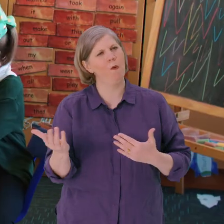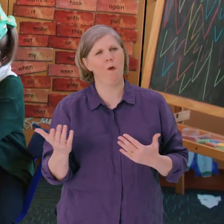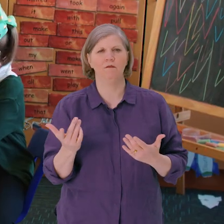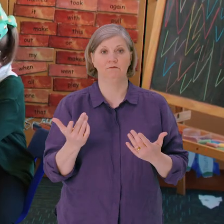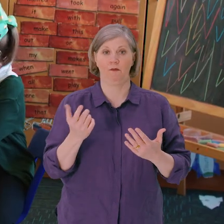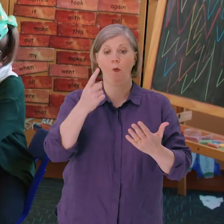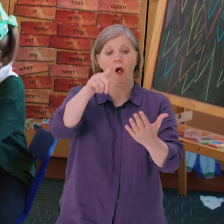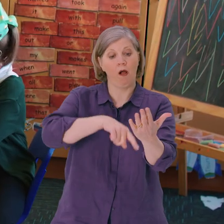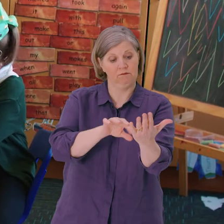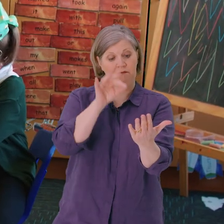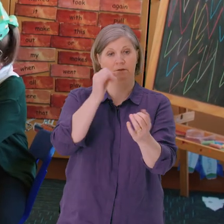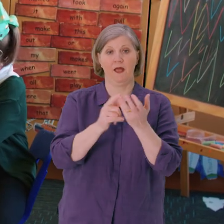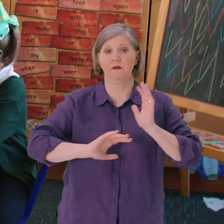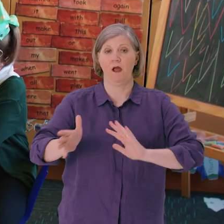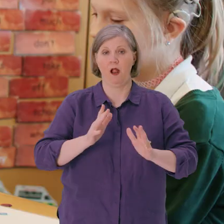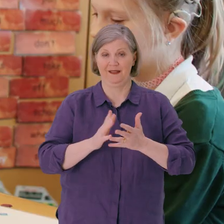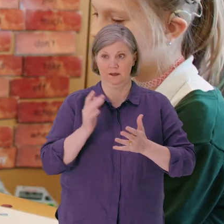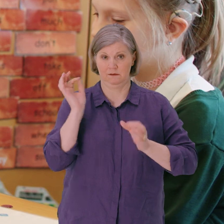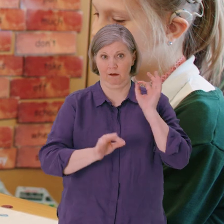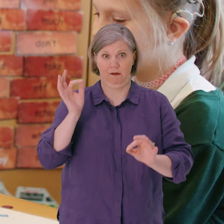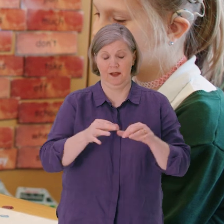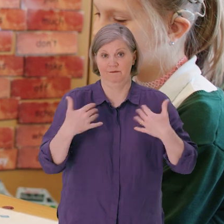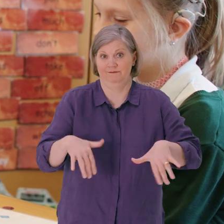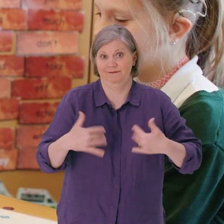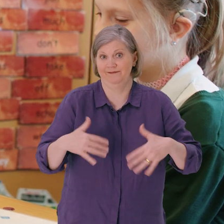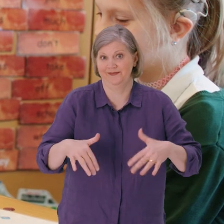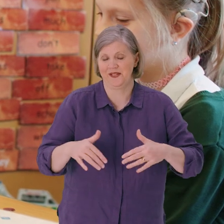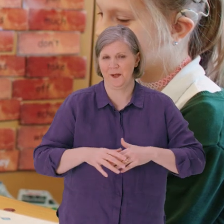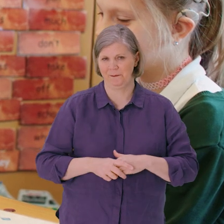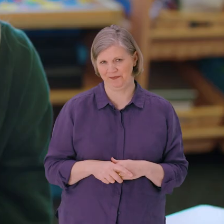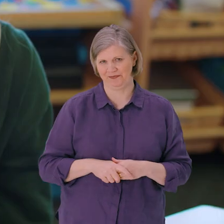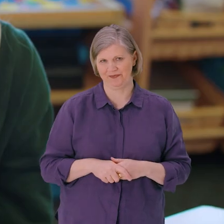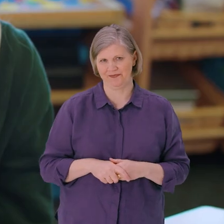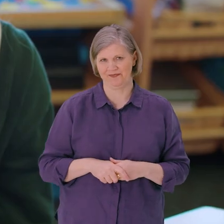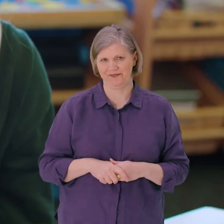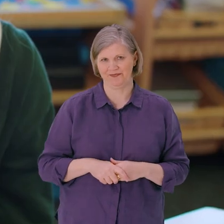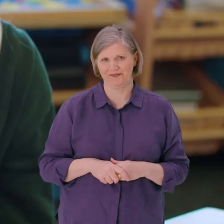and one of the choices was BSL and that was a very popular choice from our parents.